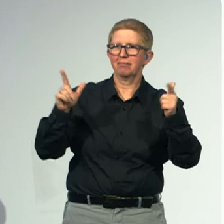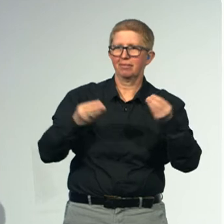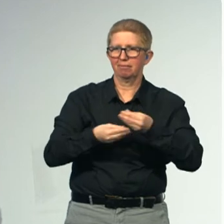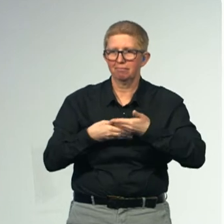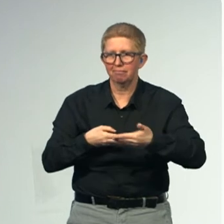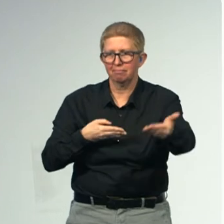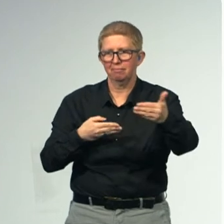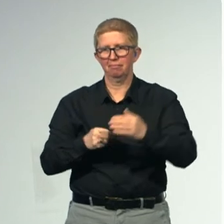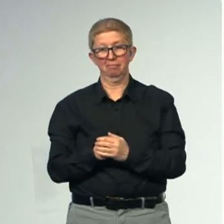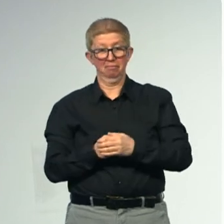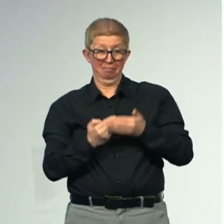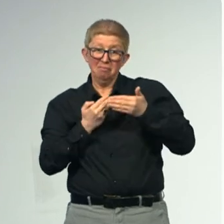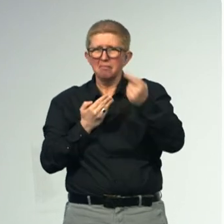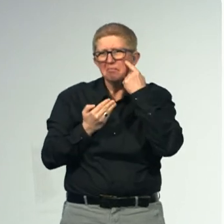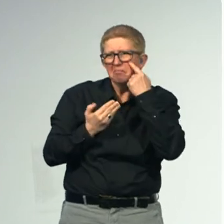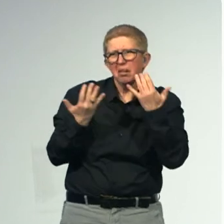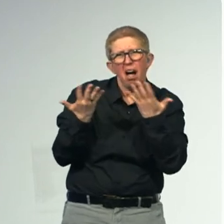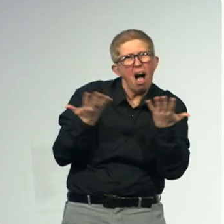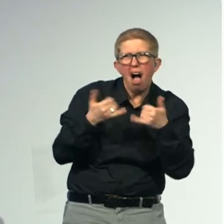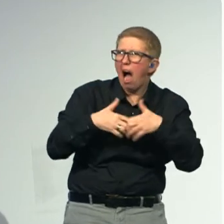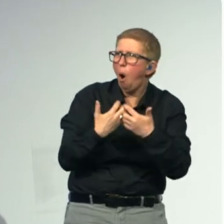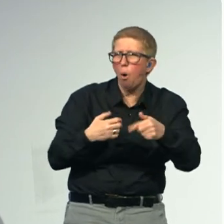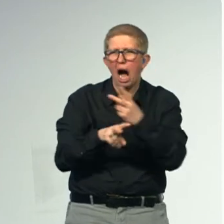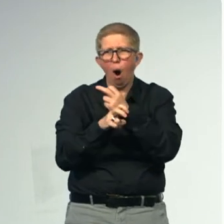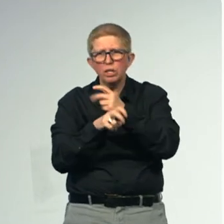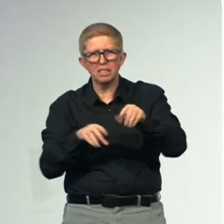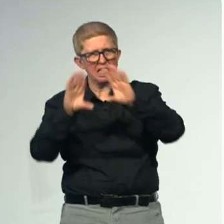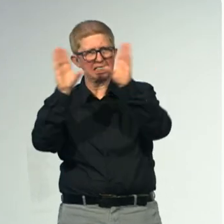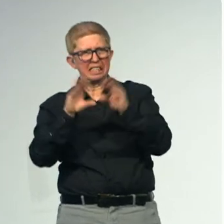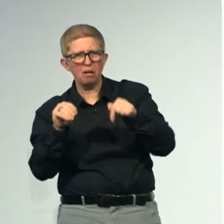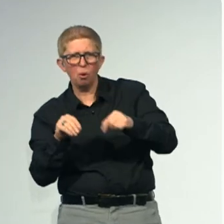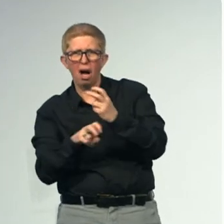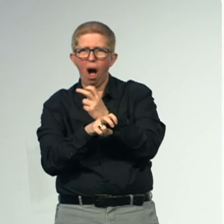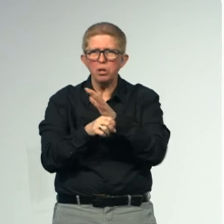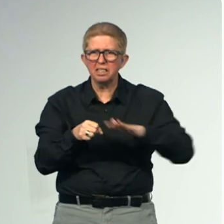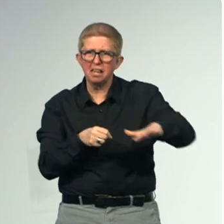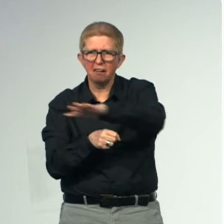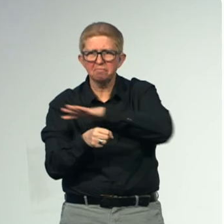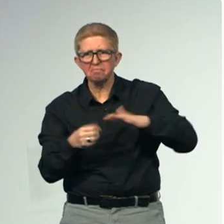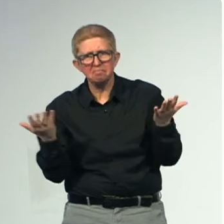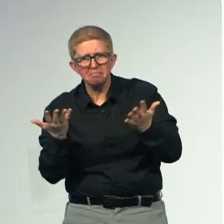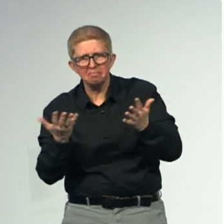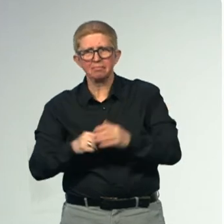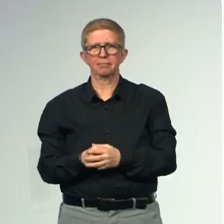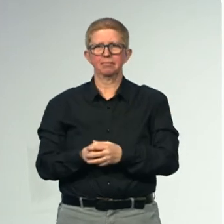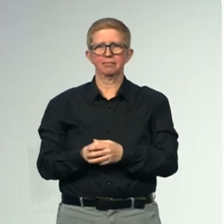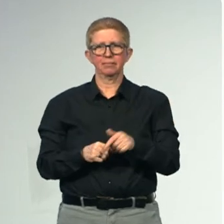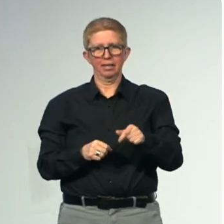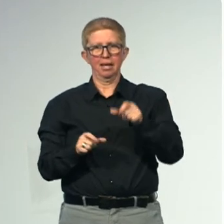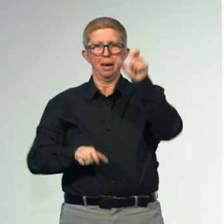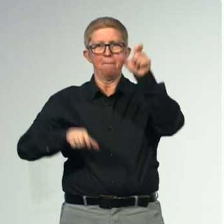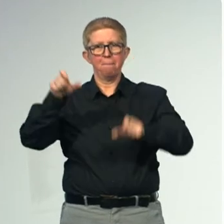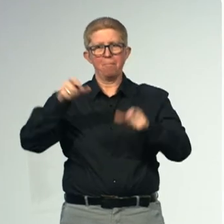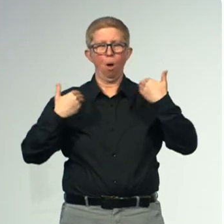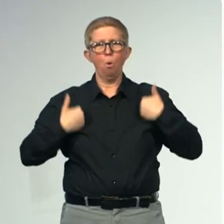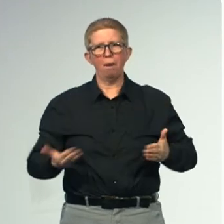Austria is a member of the United Nations Human Rights Council, and this is currently chaired by an Austrian.